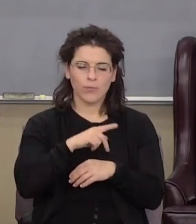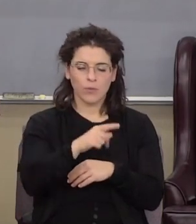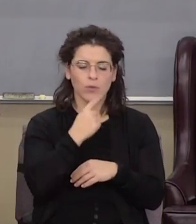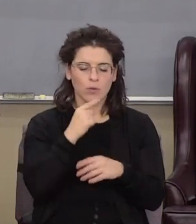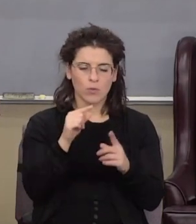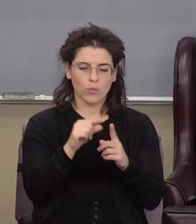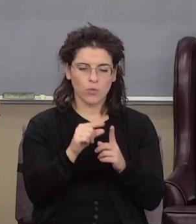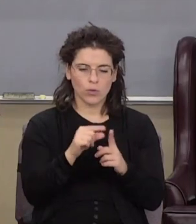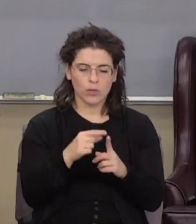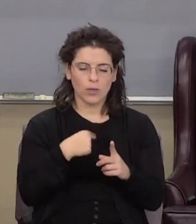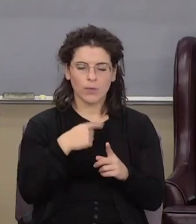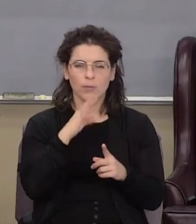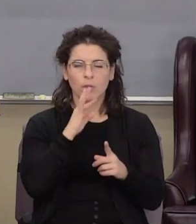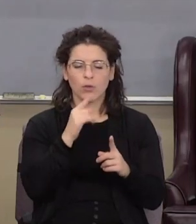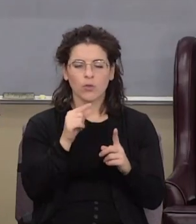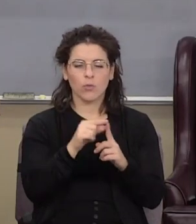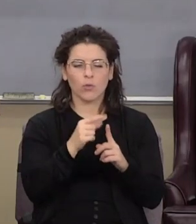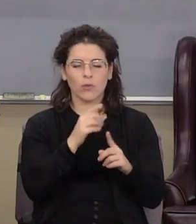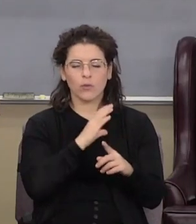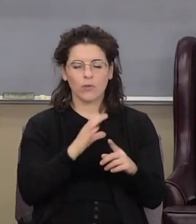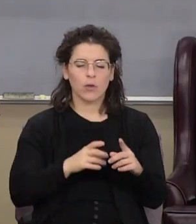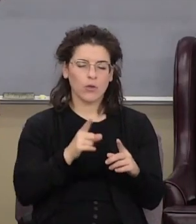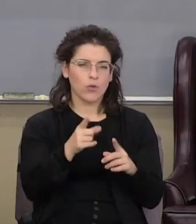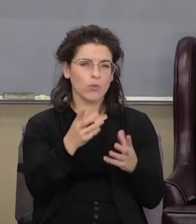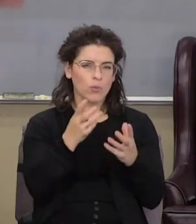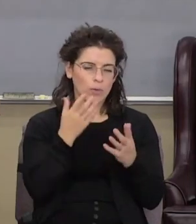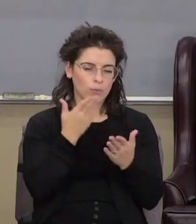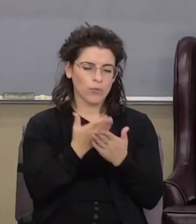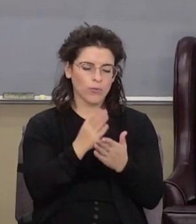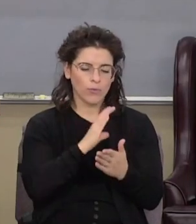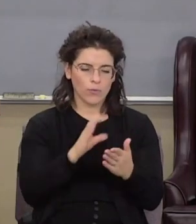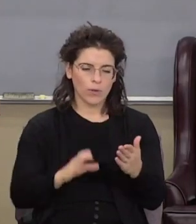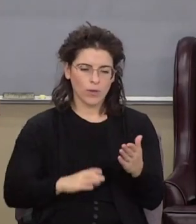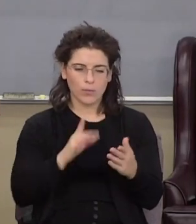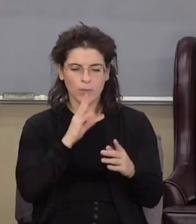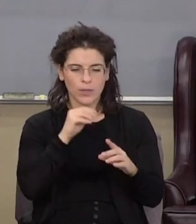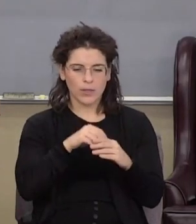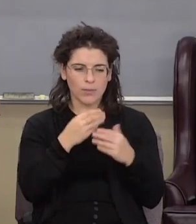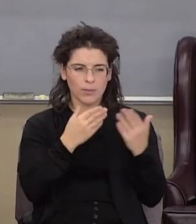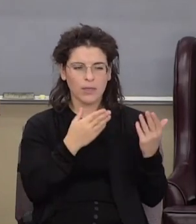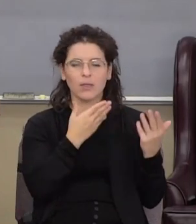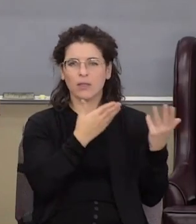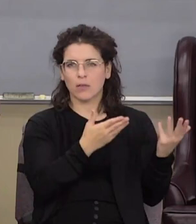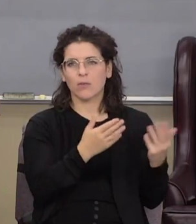I'm speaking to you are the words of Christ you seek a proof of Christ speaking in me there it is right there